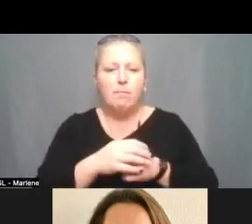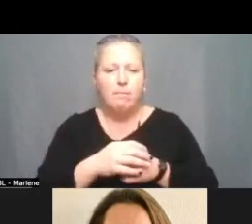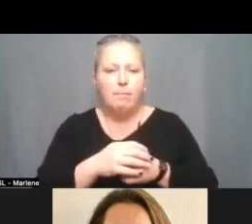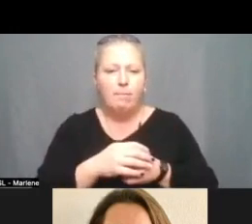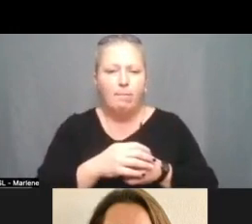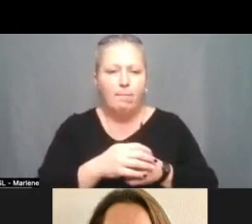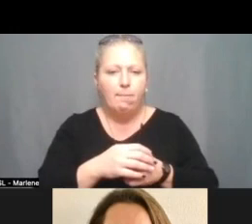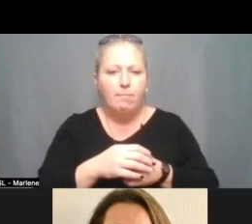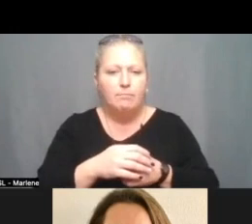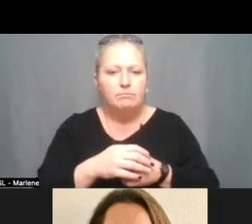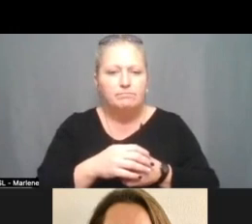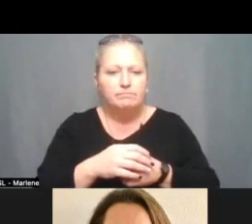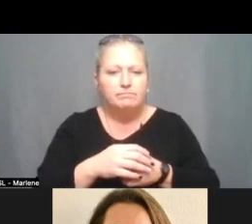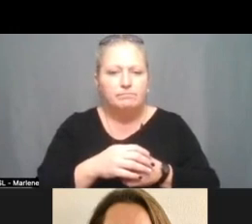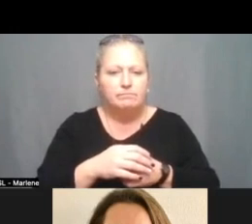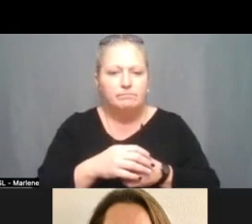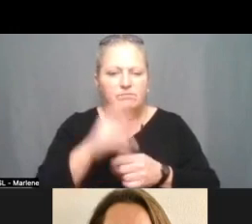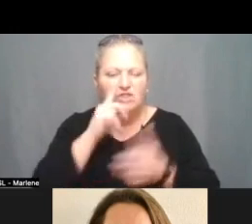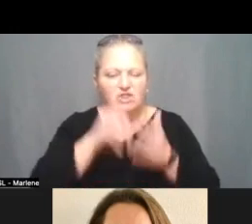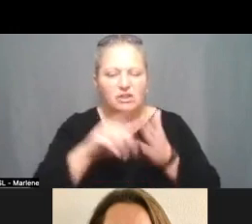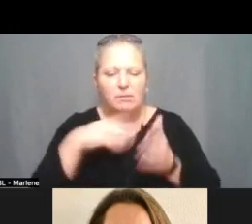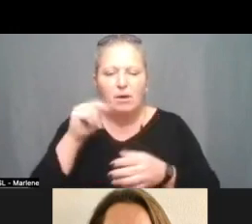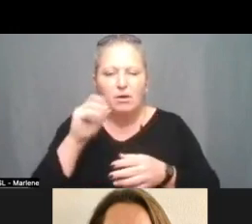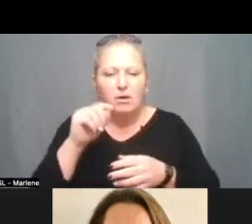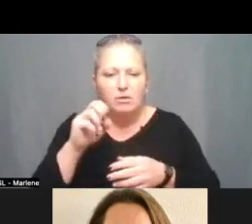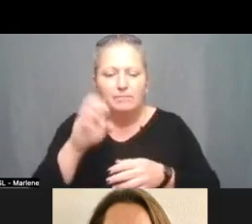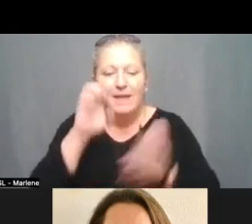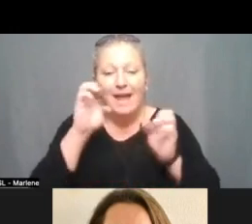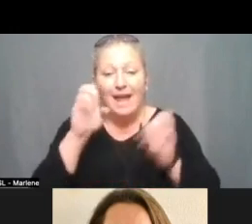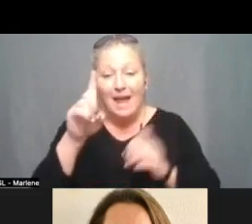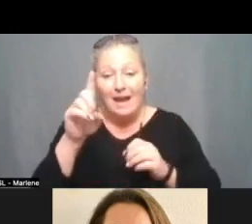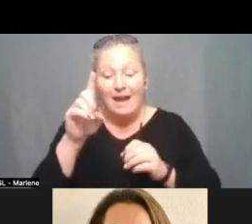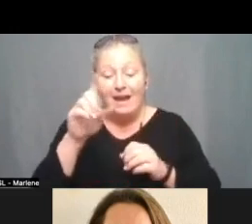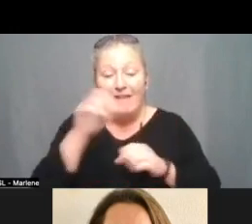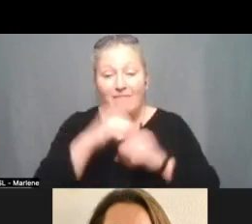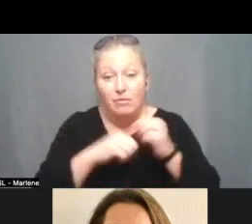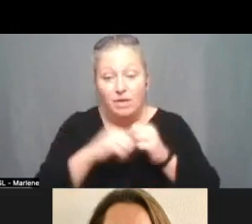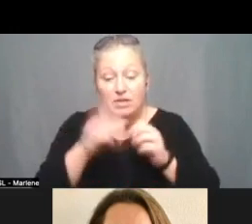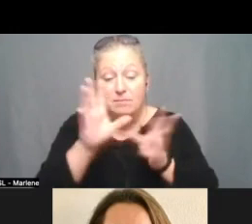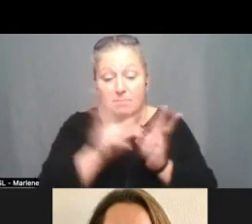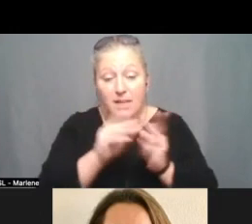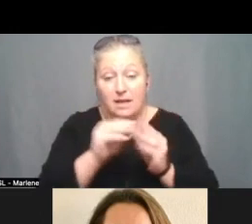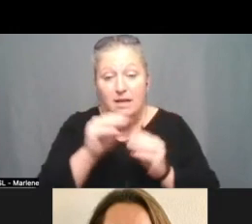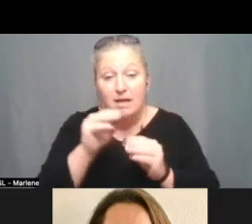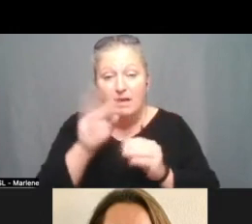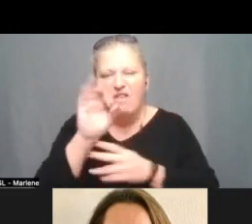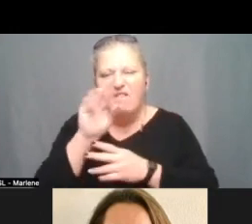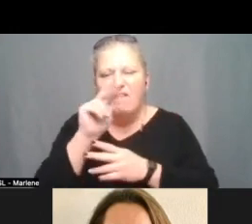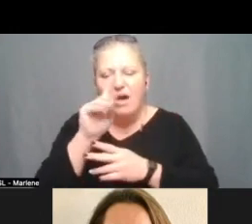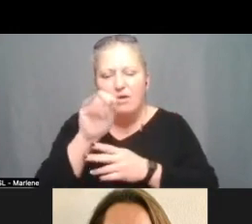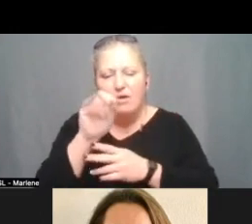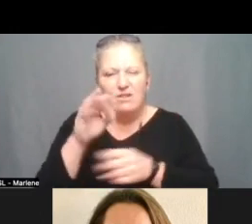The, if I find my notes here real quick. Ed Foundation meeting was earlier this week, last week,